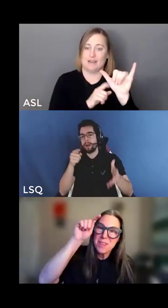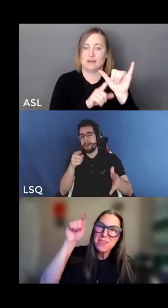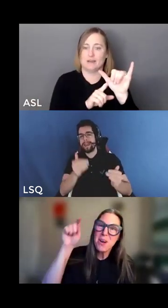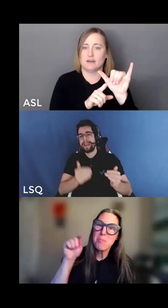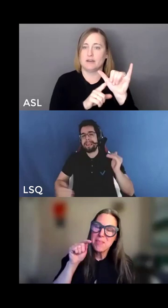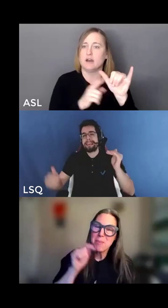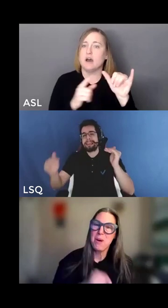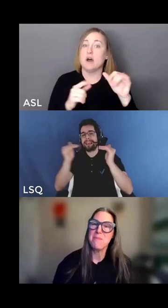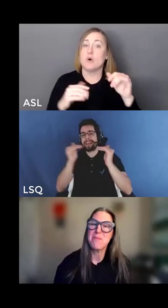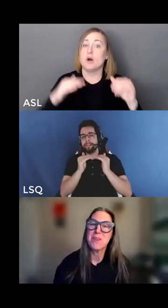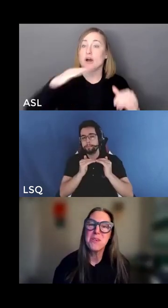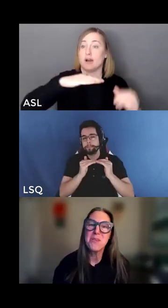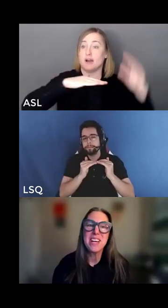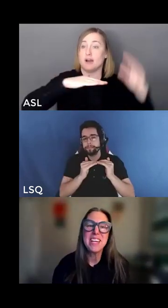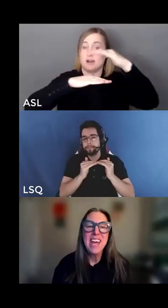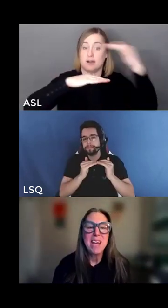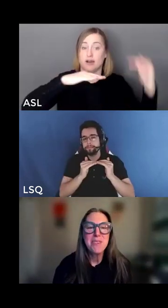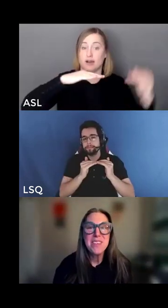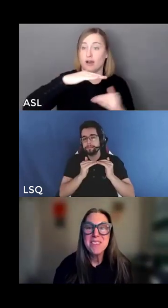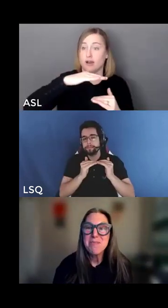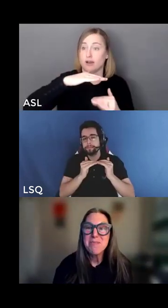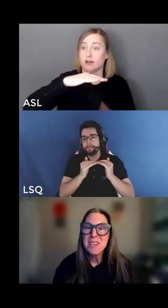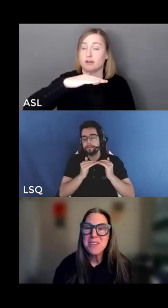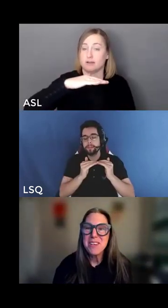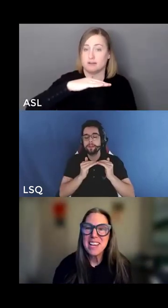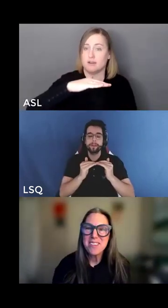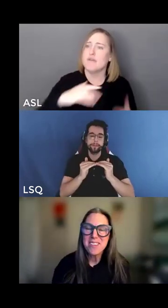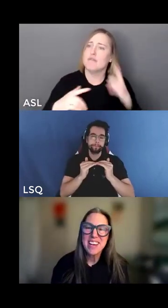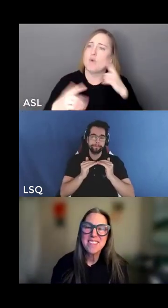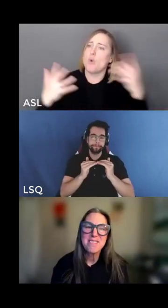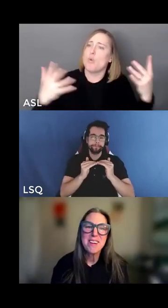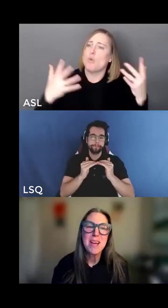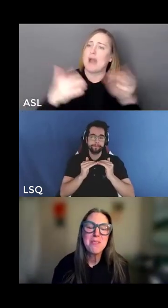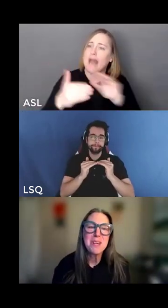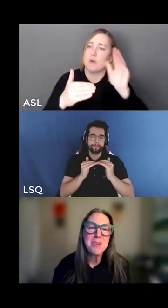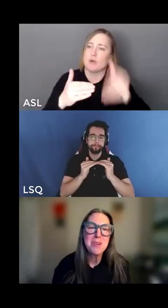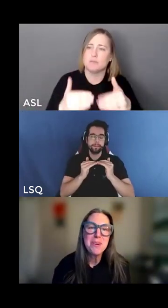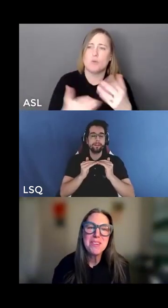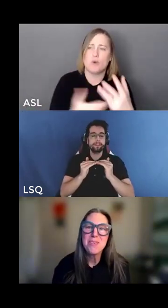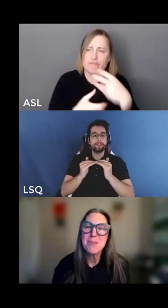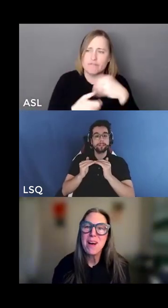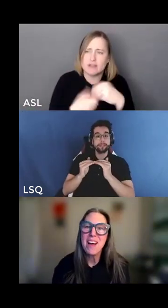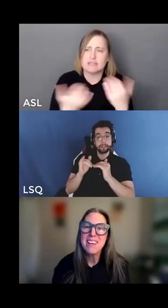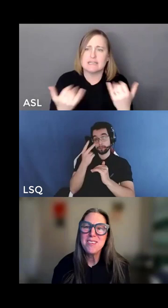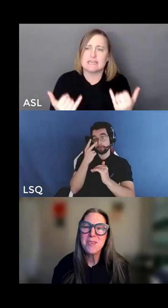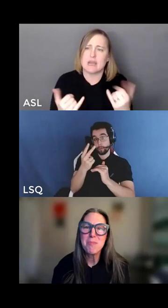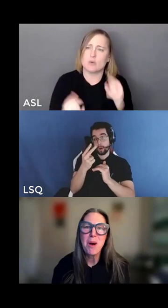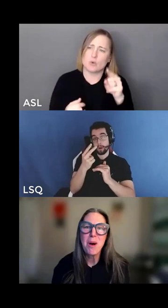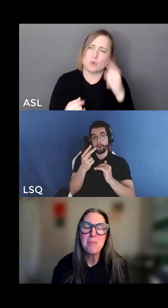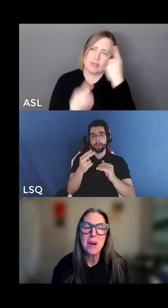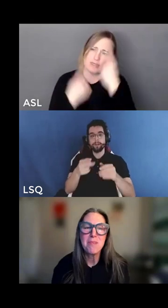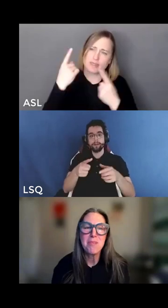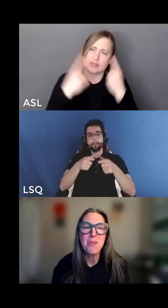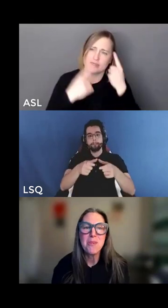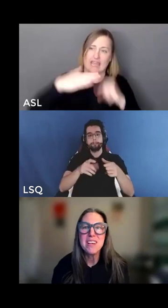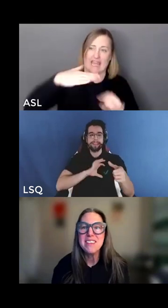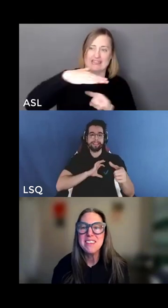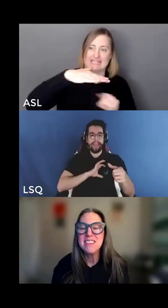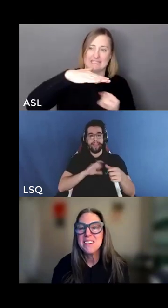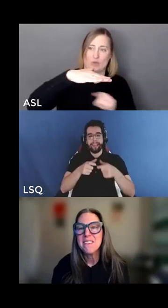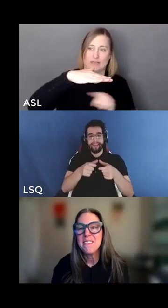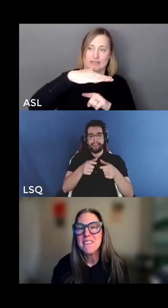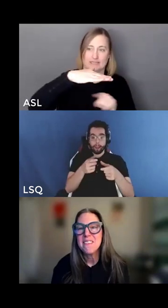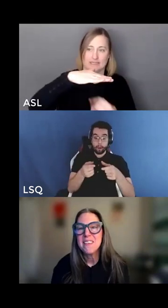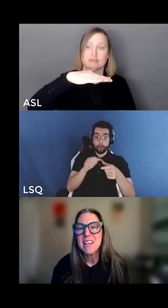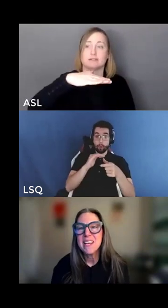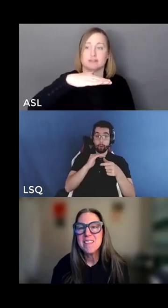outcomes on the top and the bottom of the coin and for this i want you to do an exercise with me i want you to put your mind to the bottom of the coin